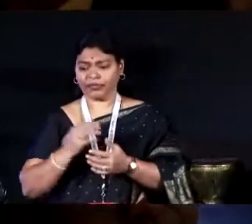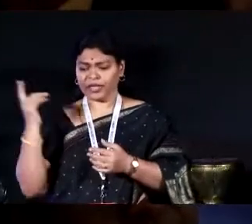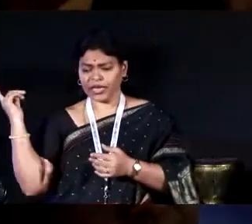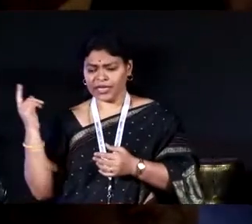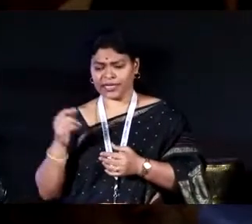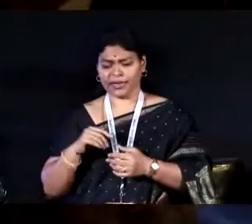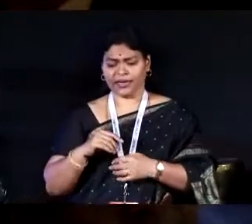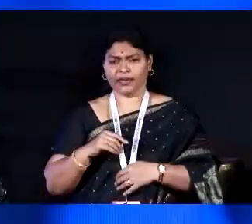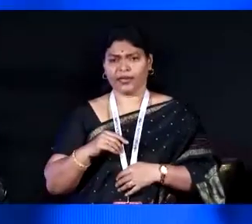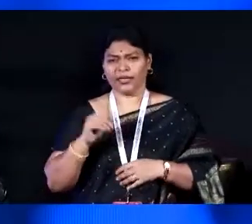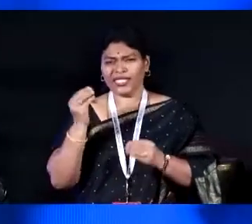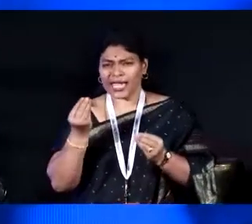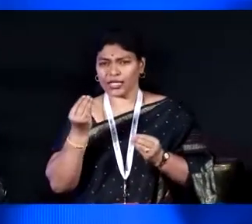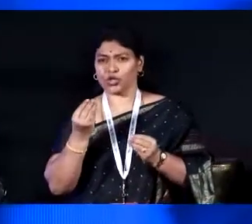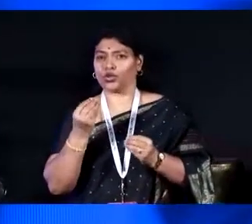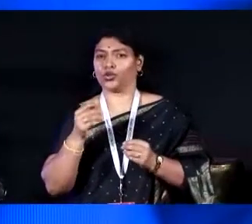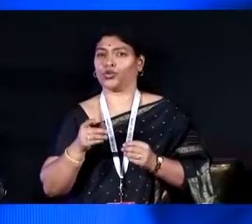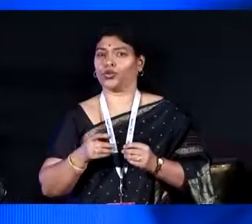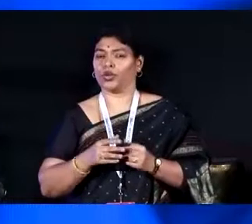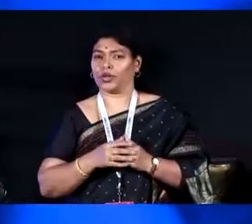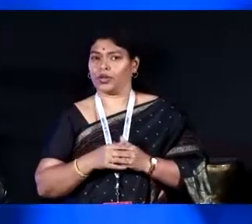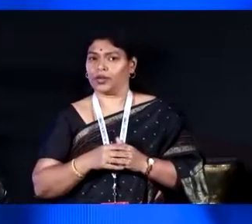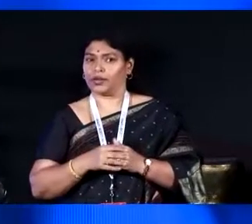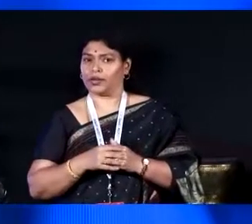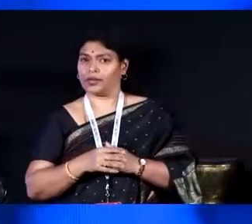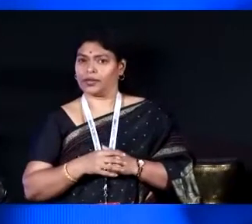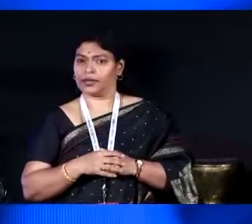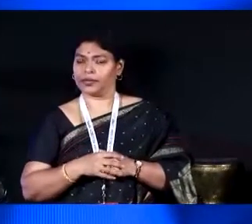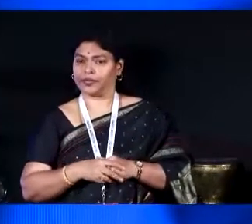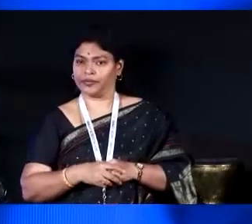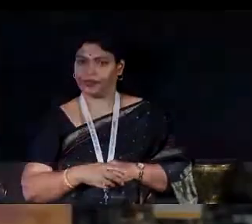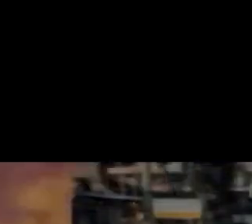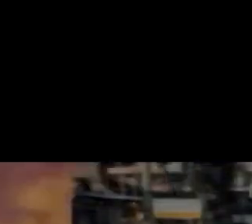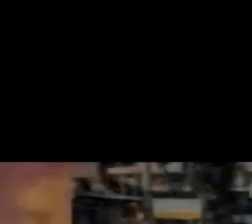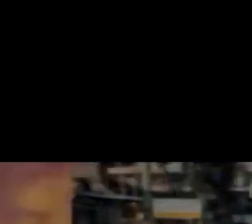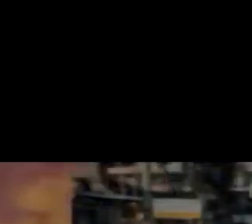Just to run some of these thoughts, you know, I will change